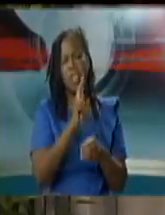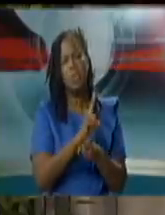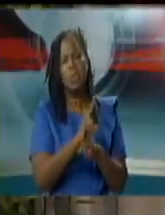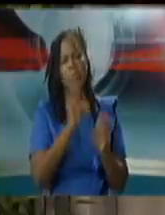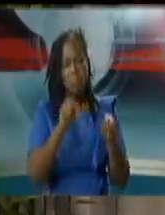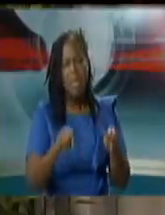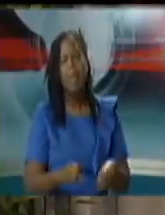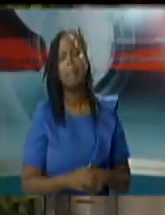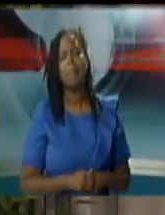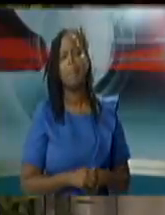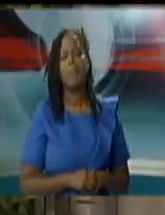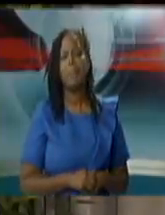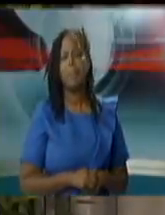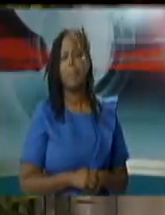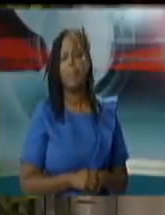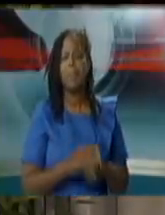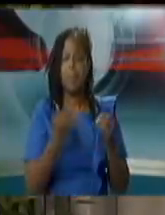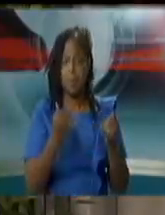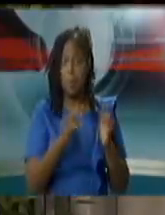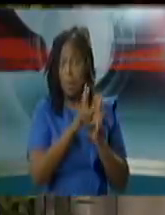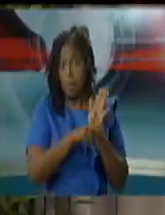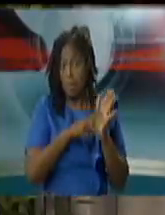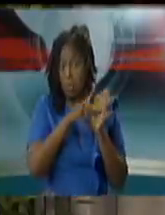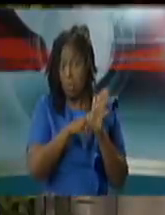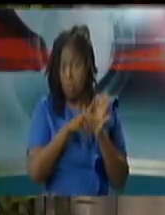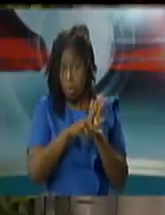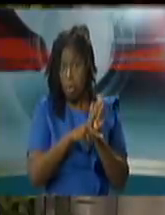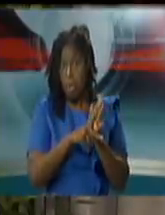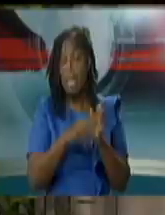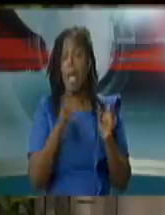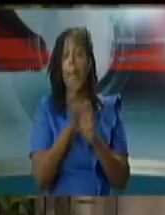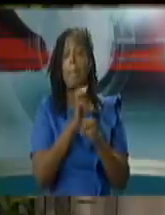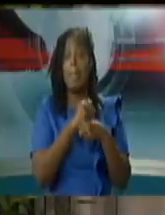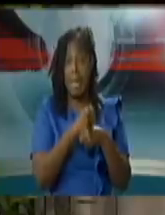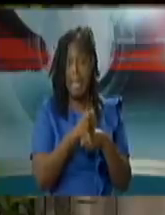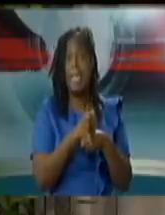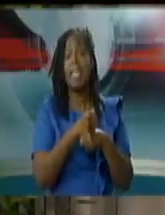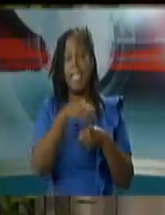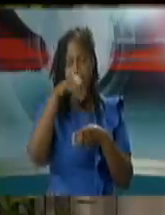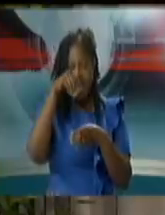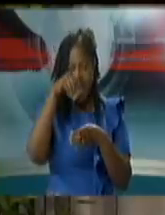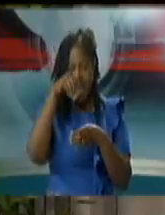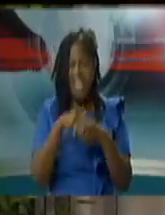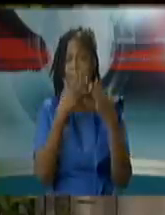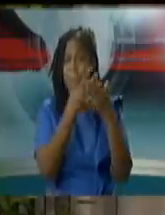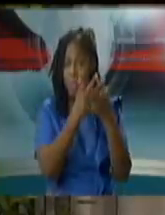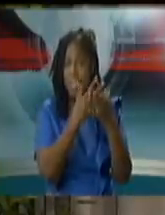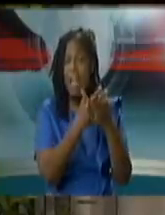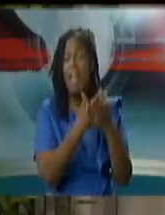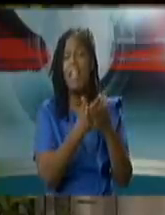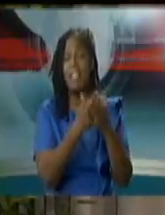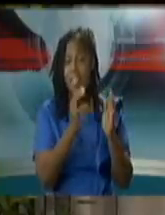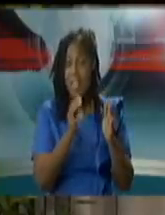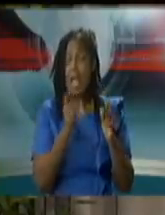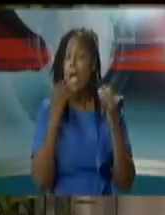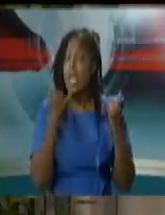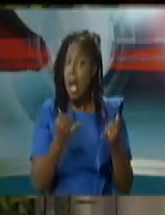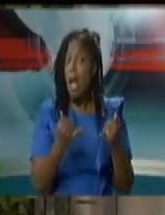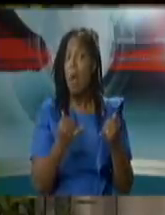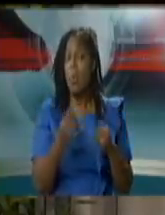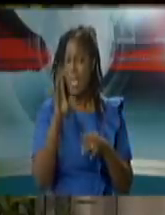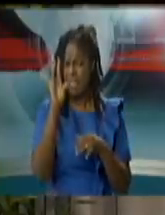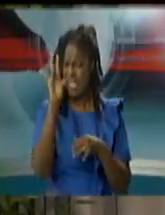the video conferencing facilities that we've created at the prisons there'll be 12 courts by next week we have several in operation right now